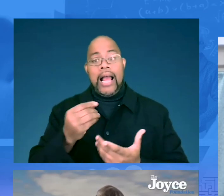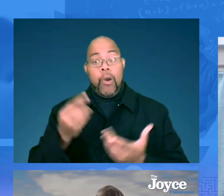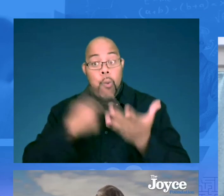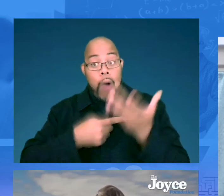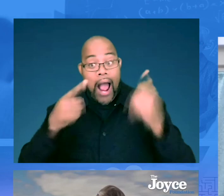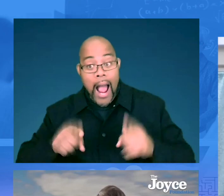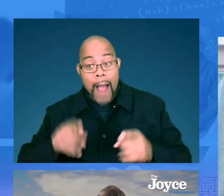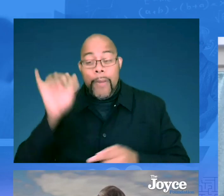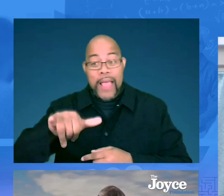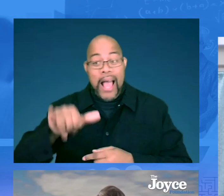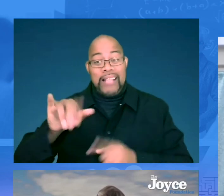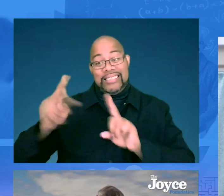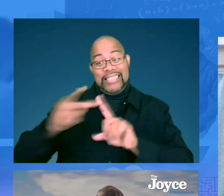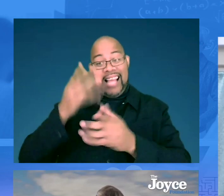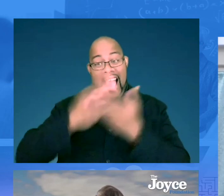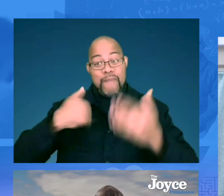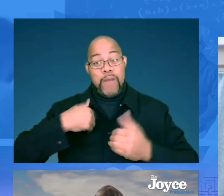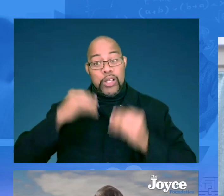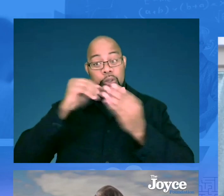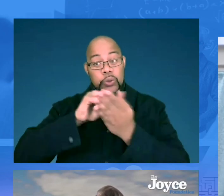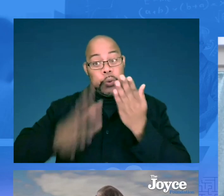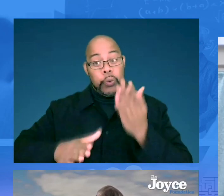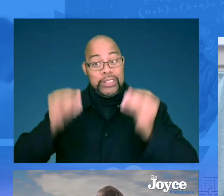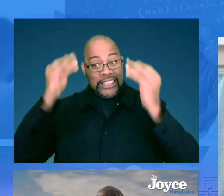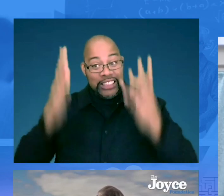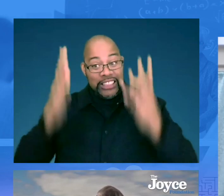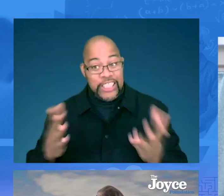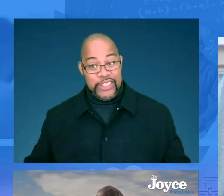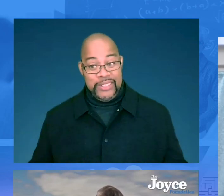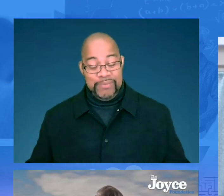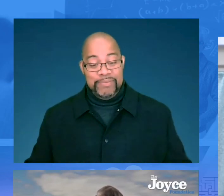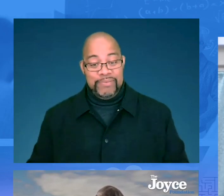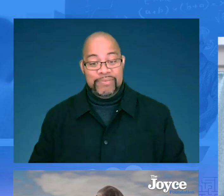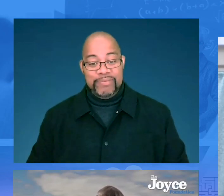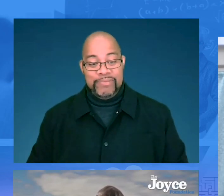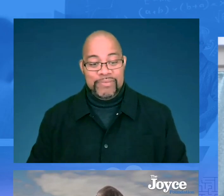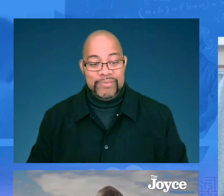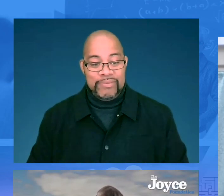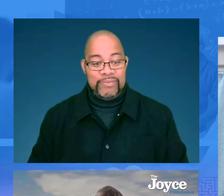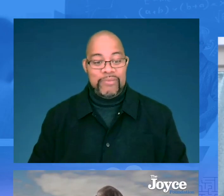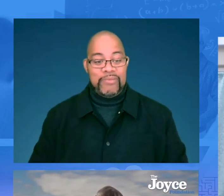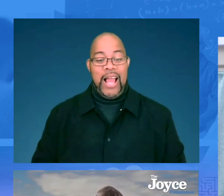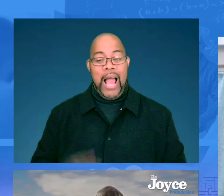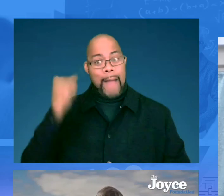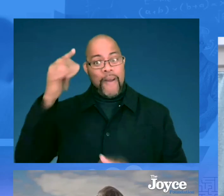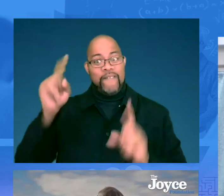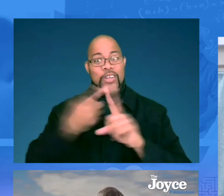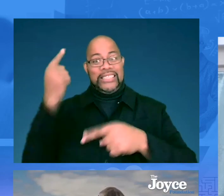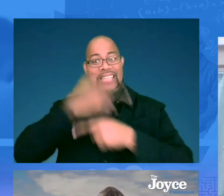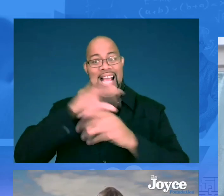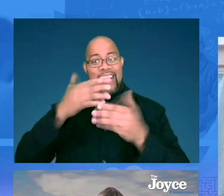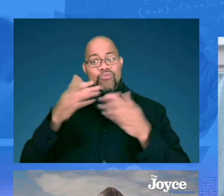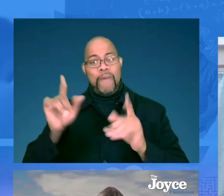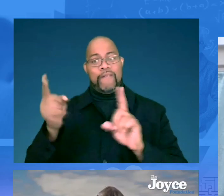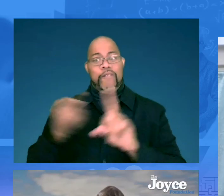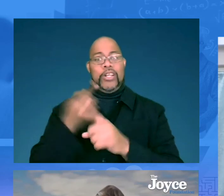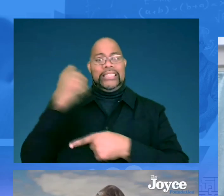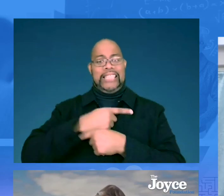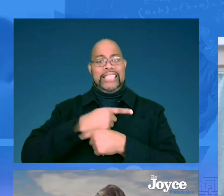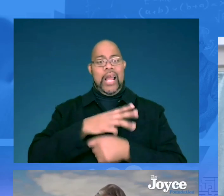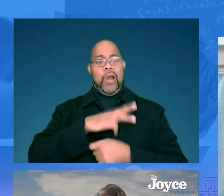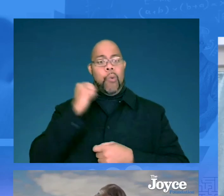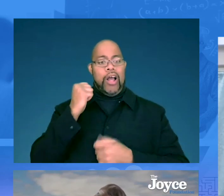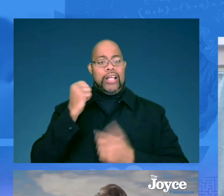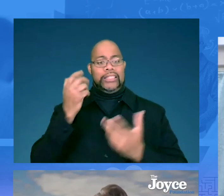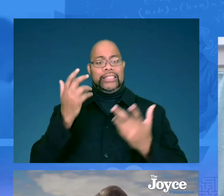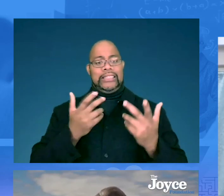papers. And essentially, that was the second half of my student teaching. Yeah, so I imagine your first day in